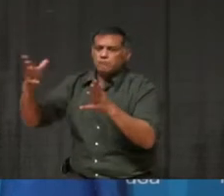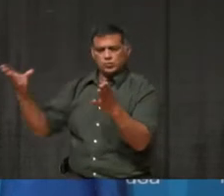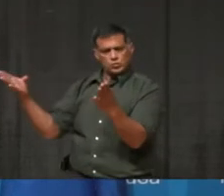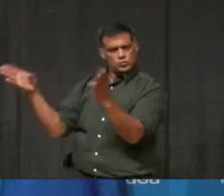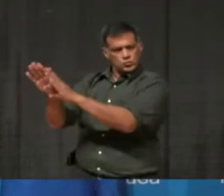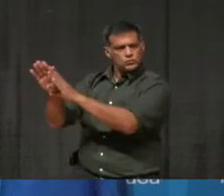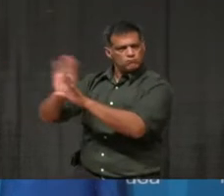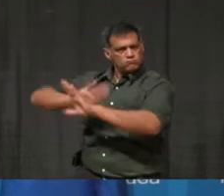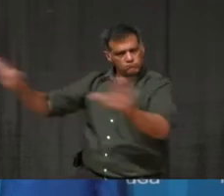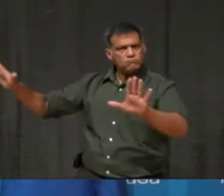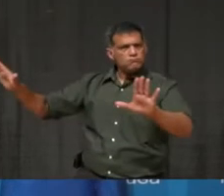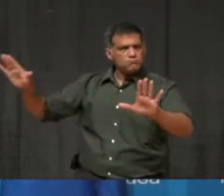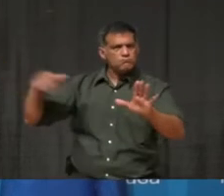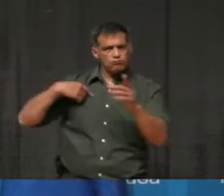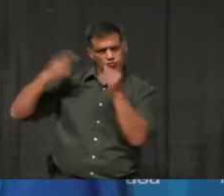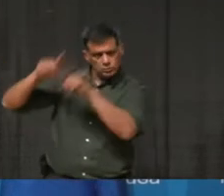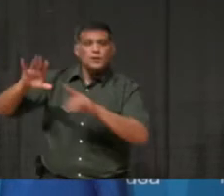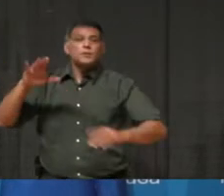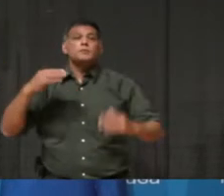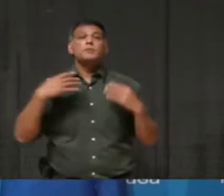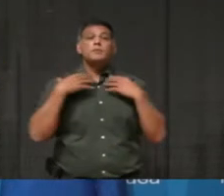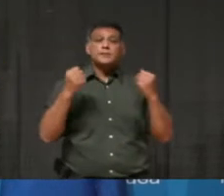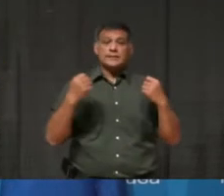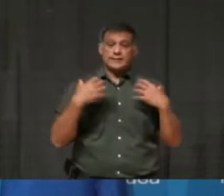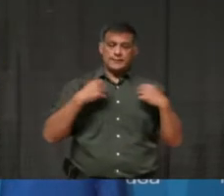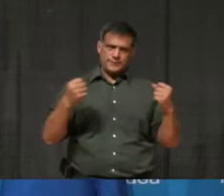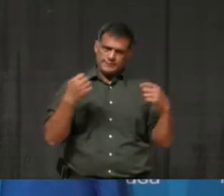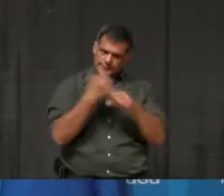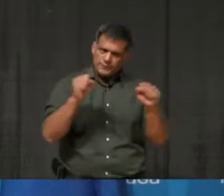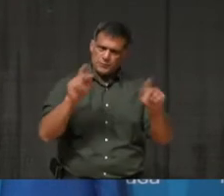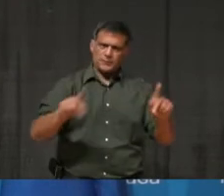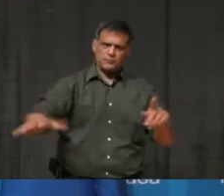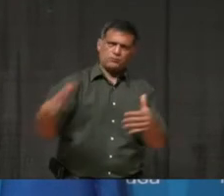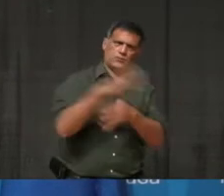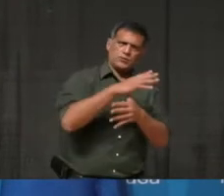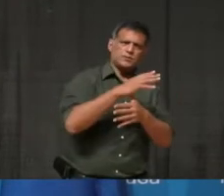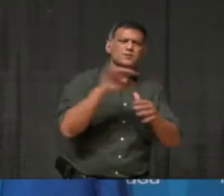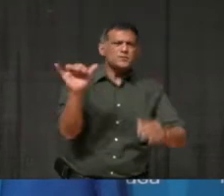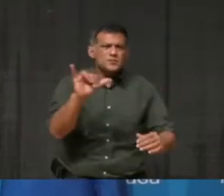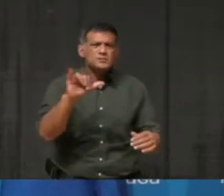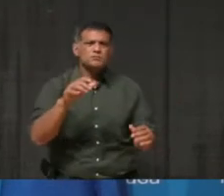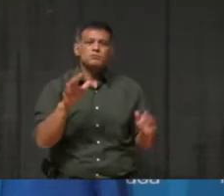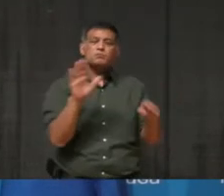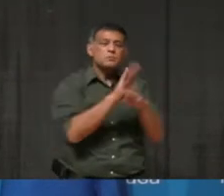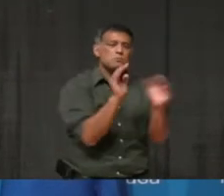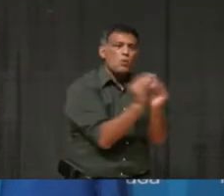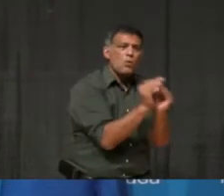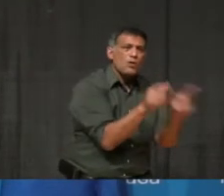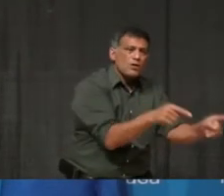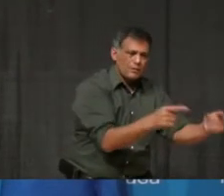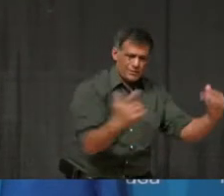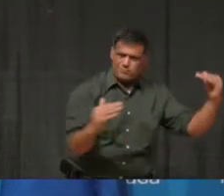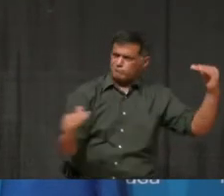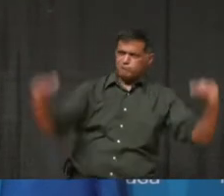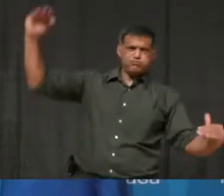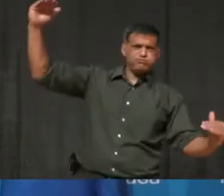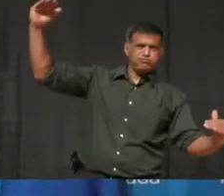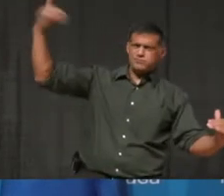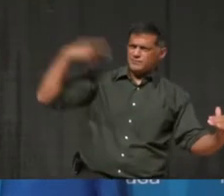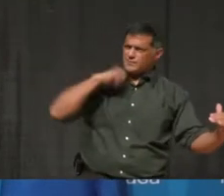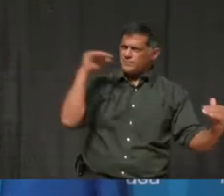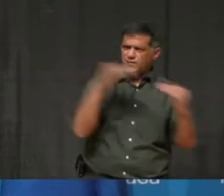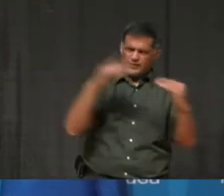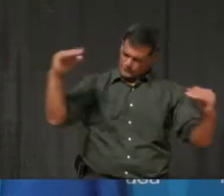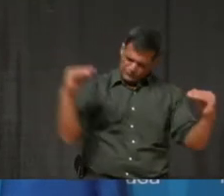residents. But also to level the playing field for our smaller retailers. I know that many of our small retailers are